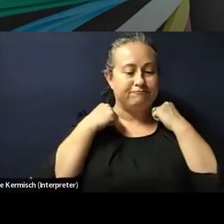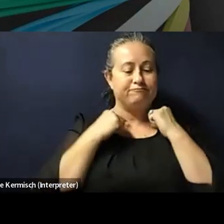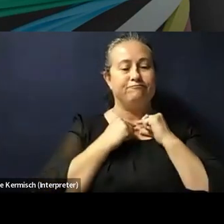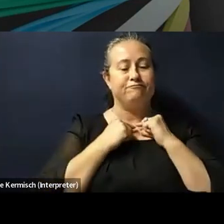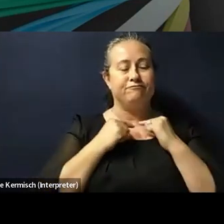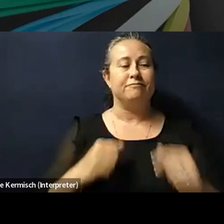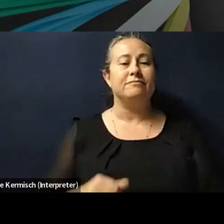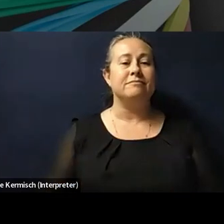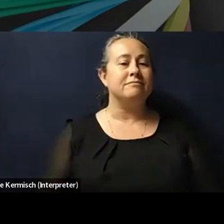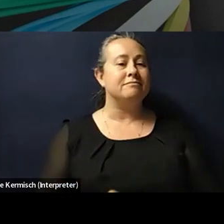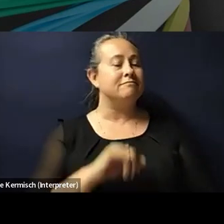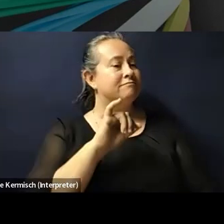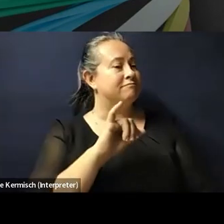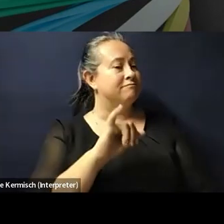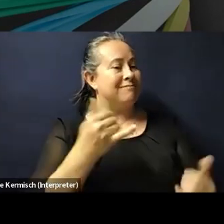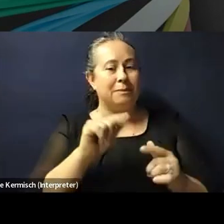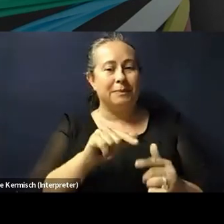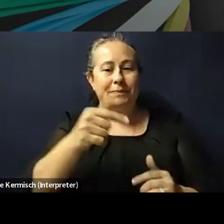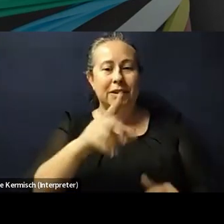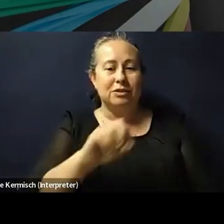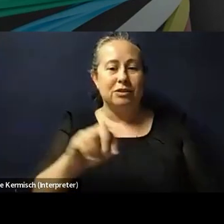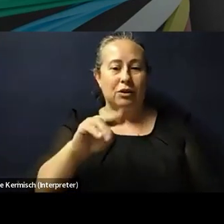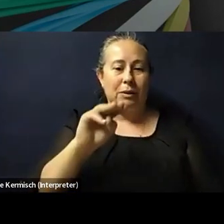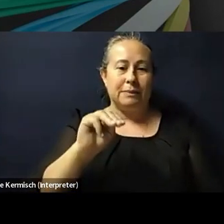Great. So I will go to Dr. Maguire.